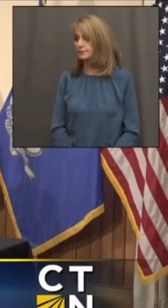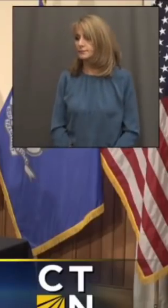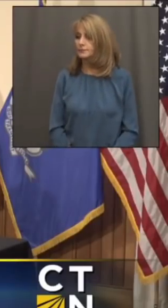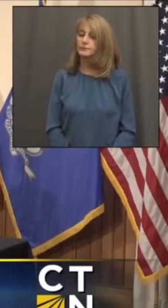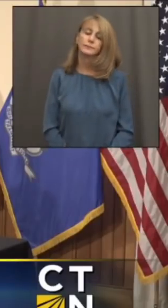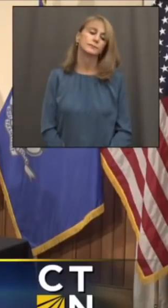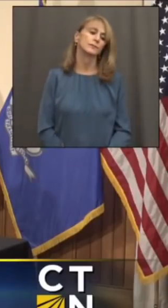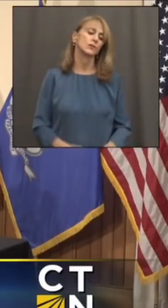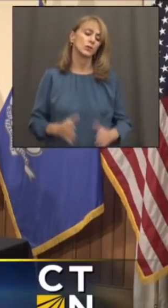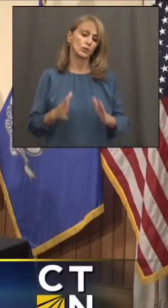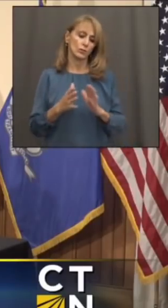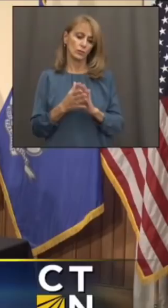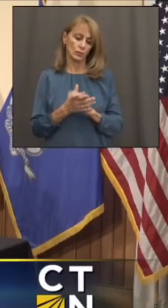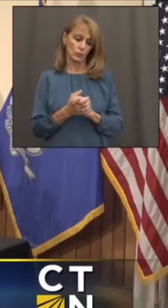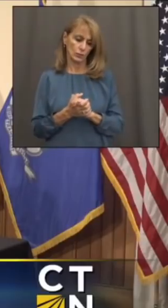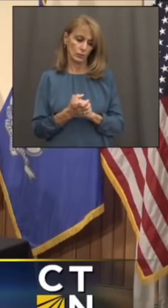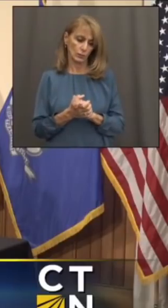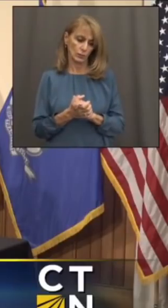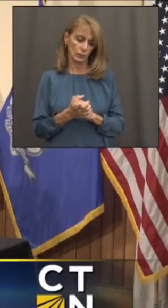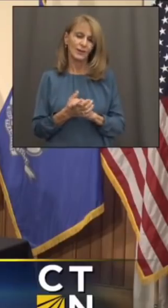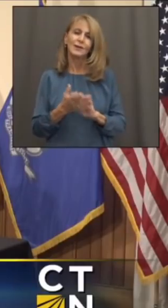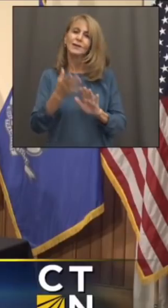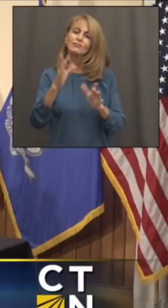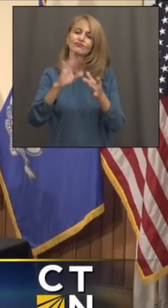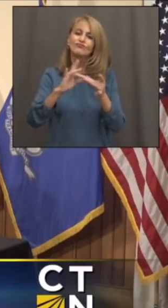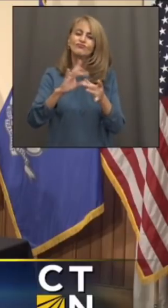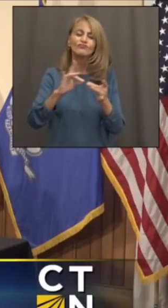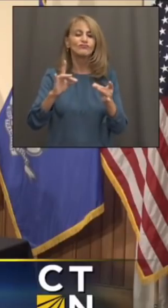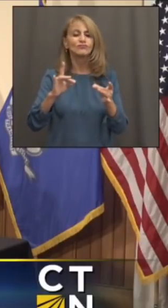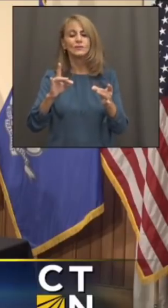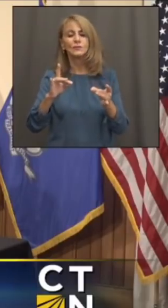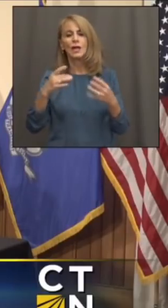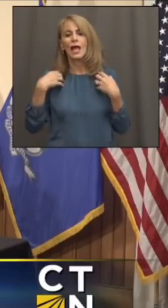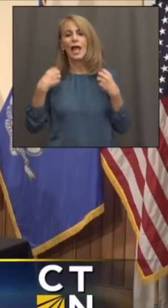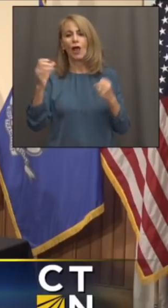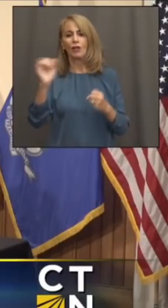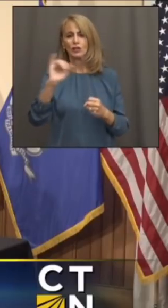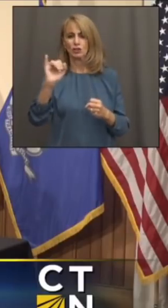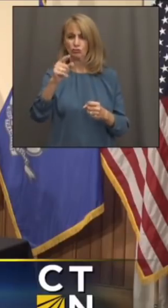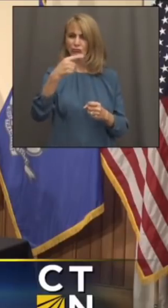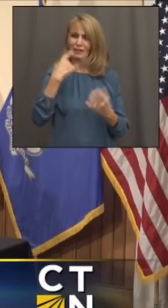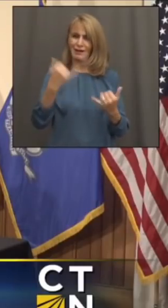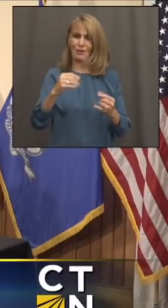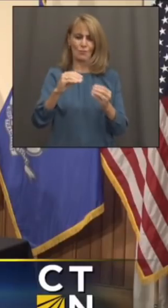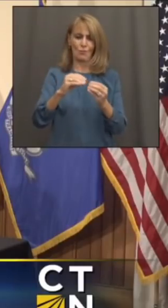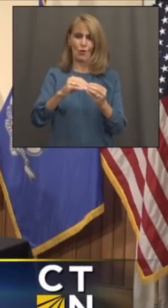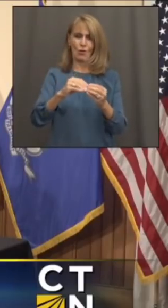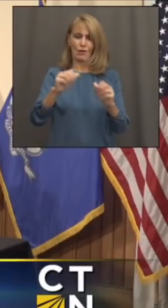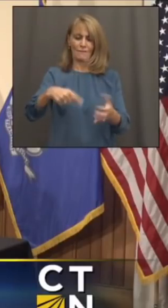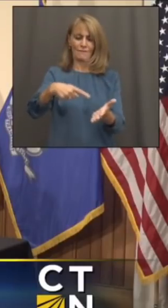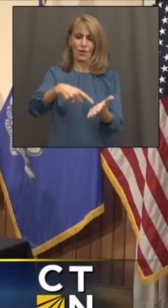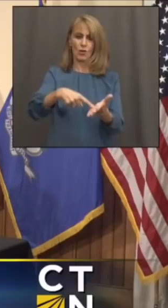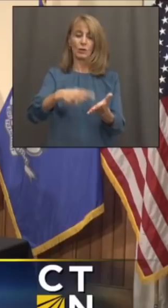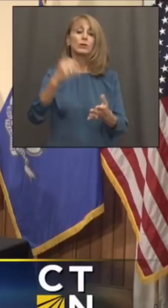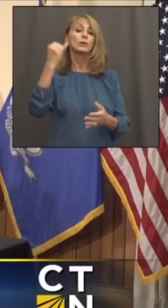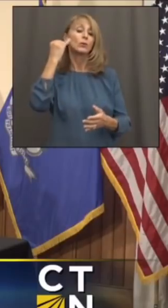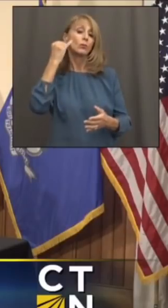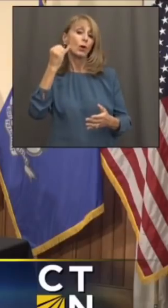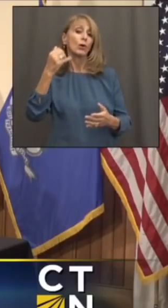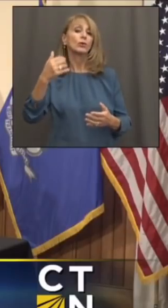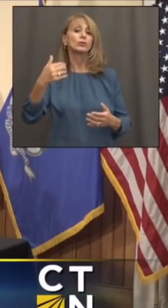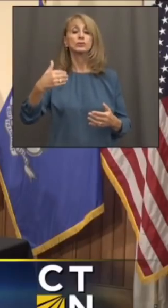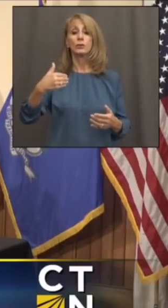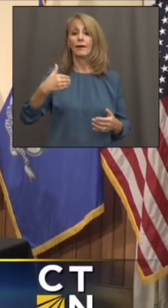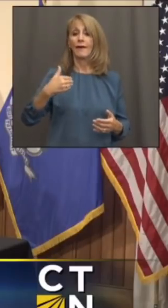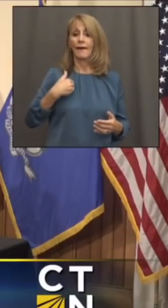Question about, uh, the change in health insurance, uh, becoming more affordable. So if a resident is signed up for, say, the